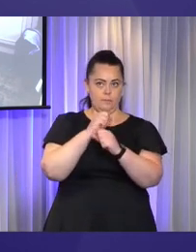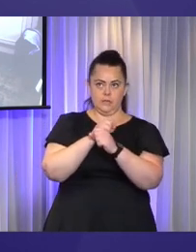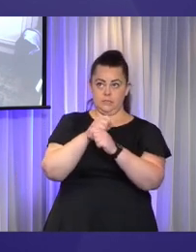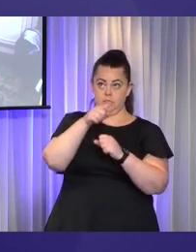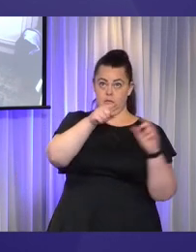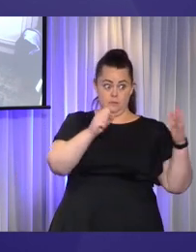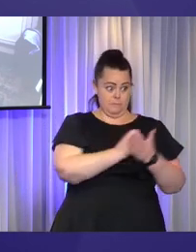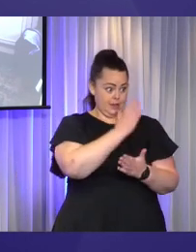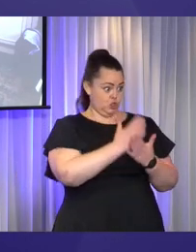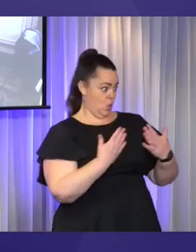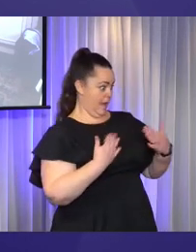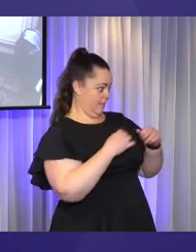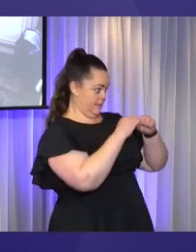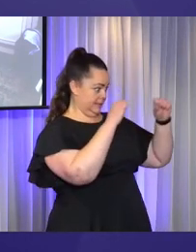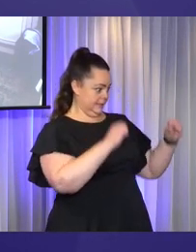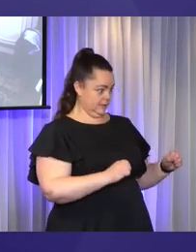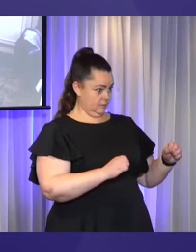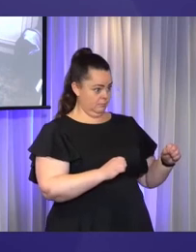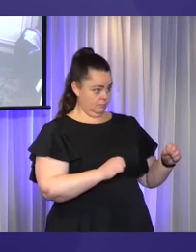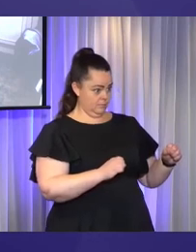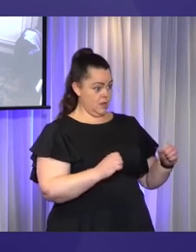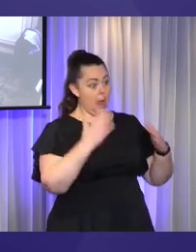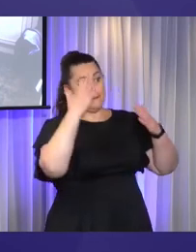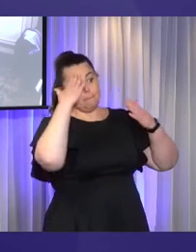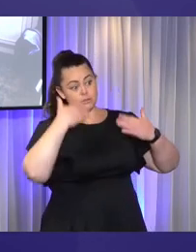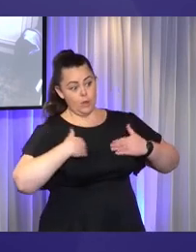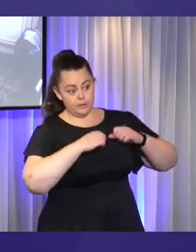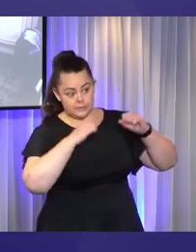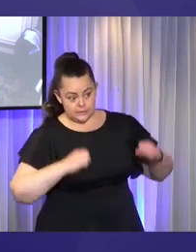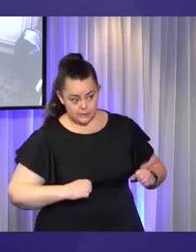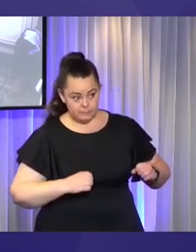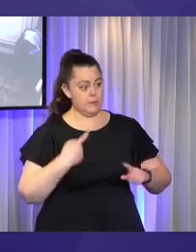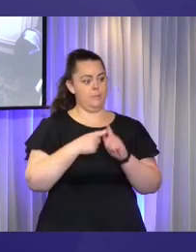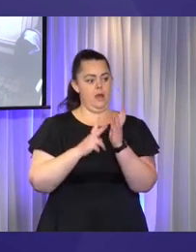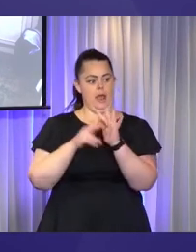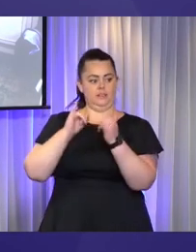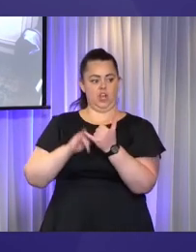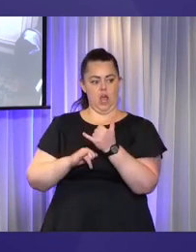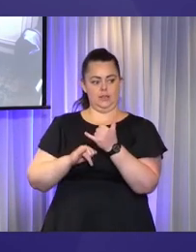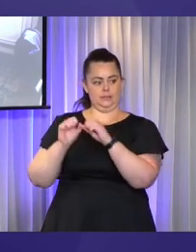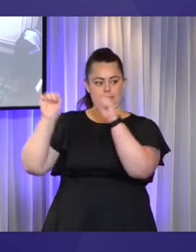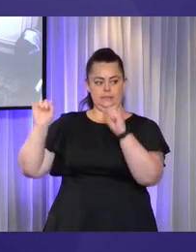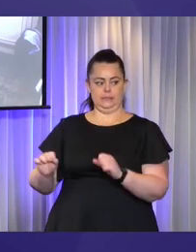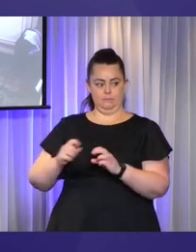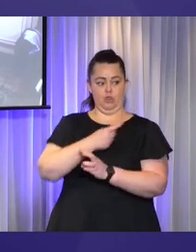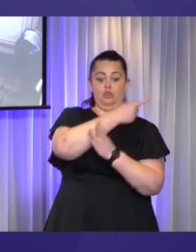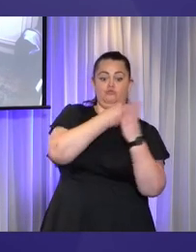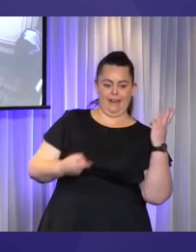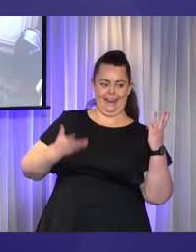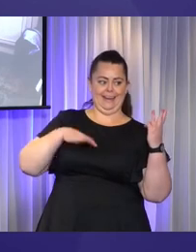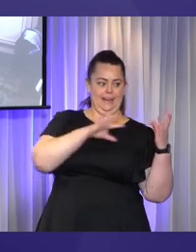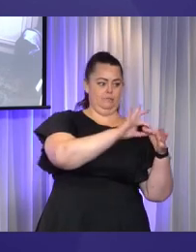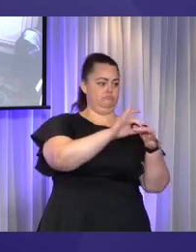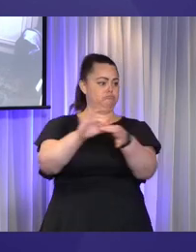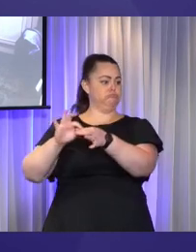together, the three systems together, so that they acknowledge each other and work together in a cohesive